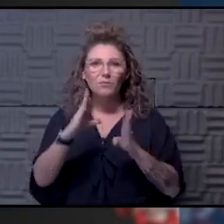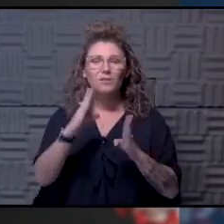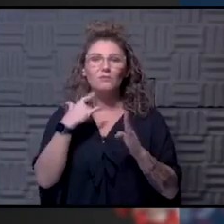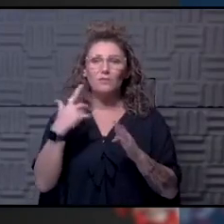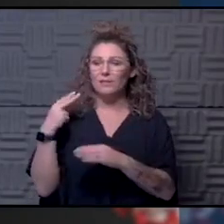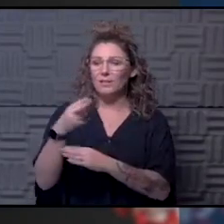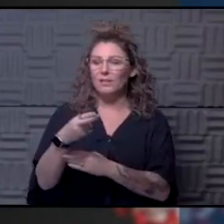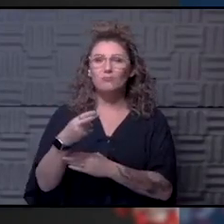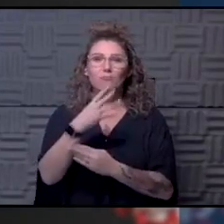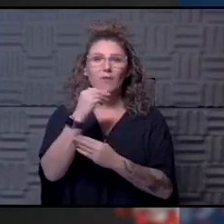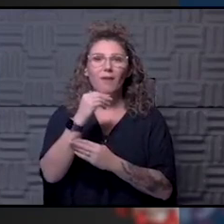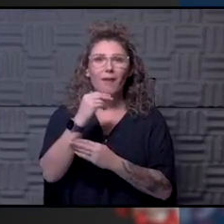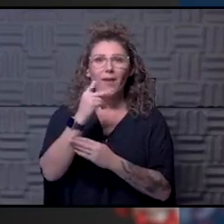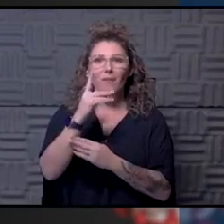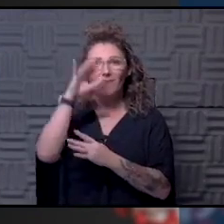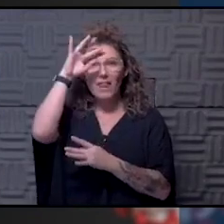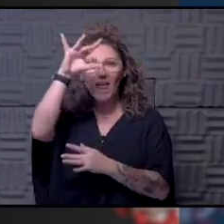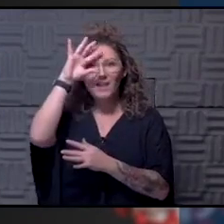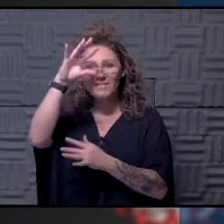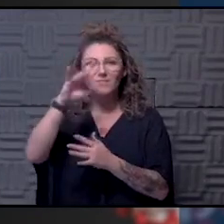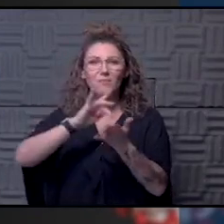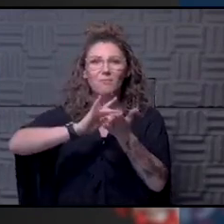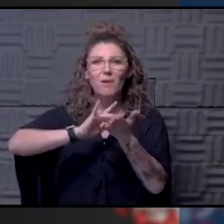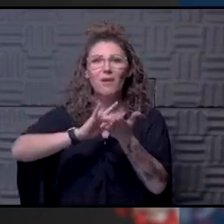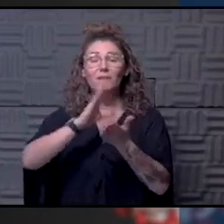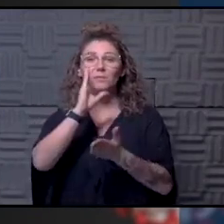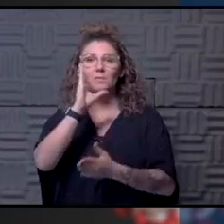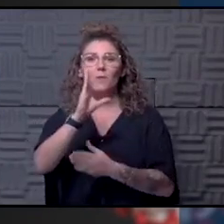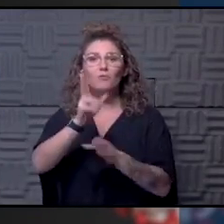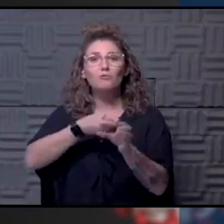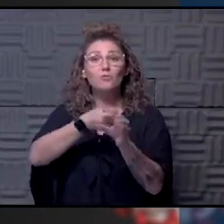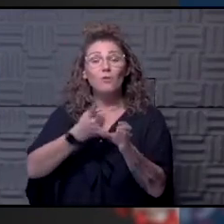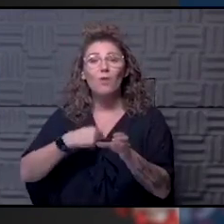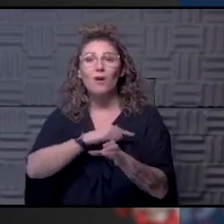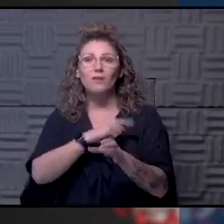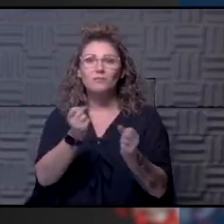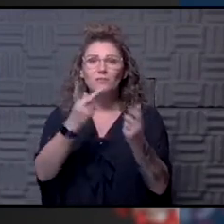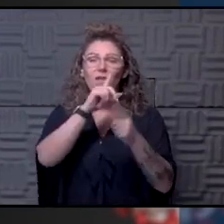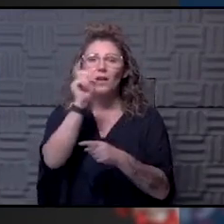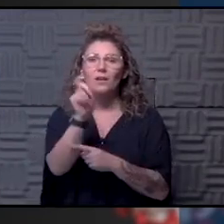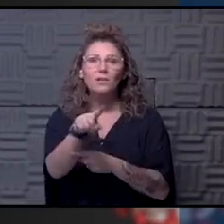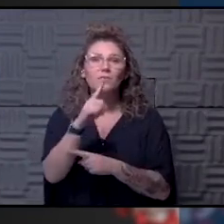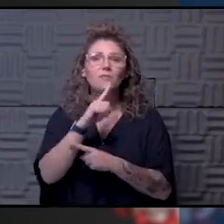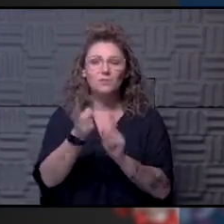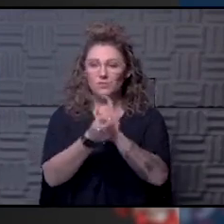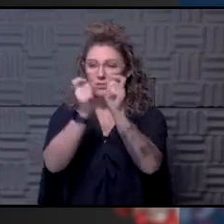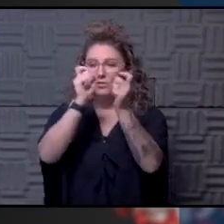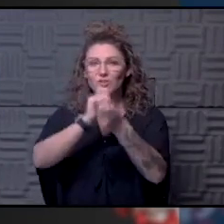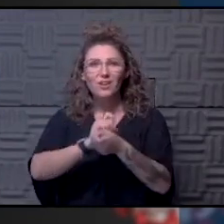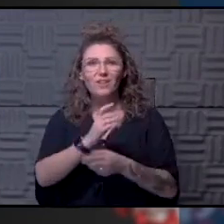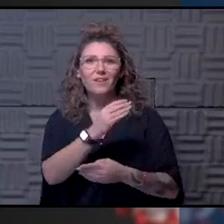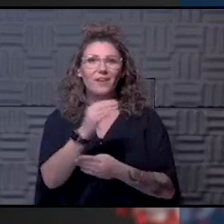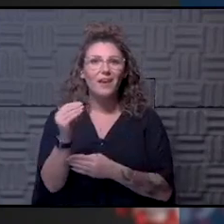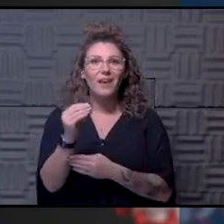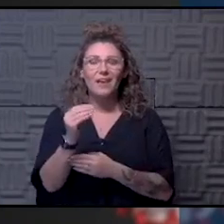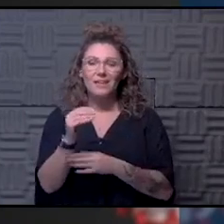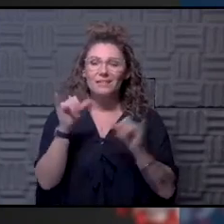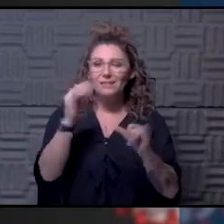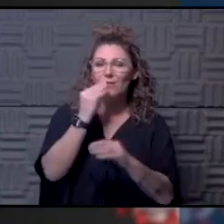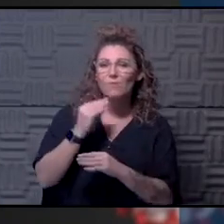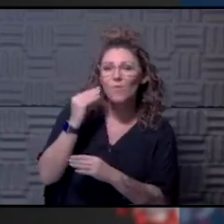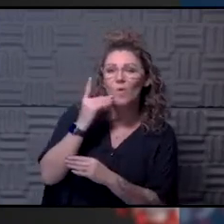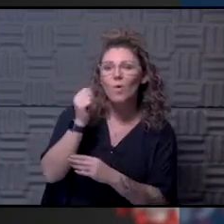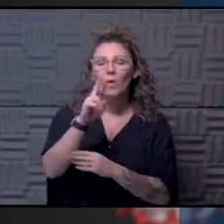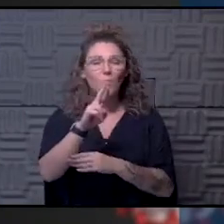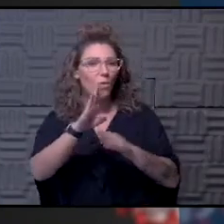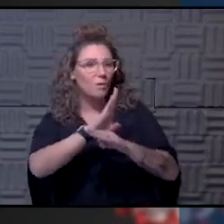of Medicine here at the University of Kansas Medical Center, will be joining us. I know there's going be a lot of questions about some of the changes in the state-at-home or